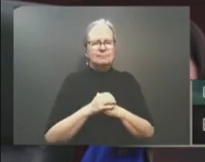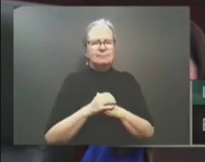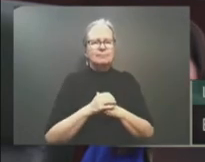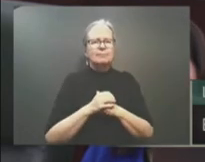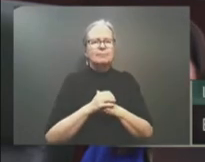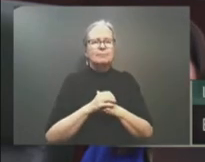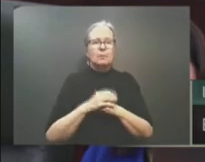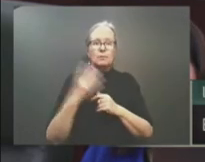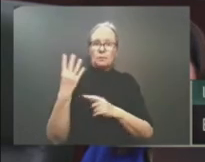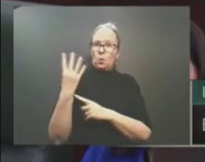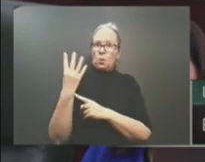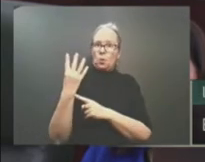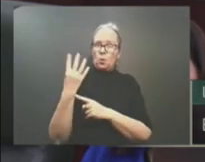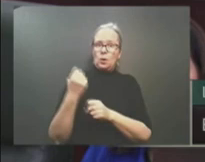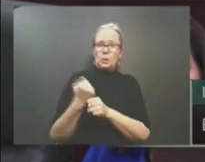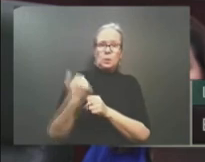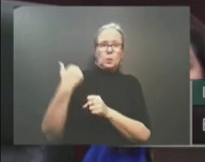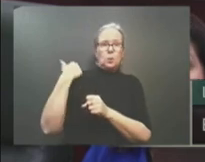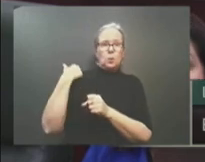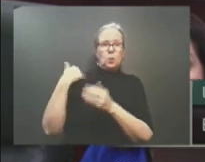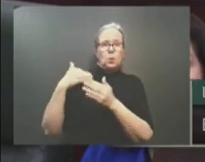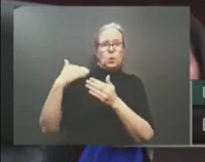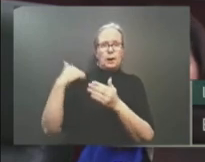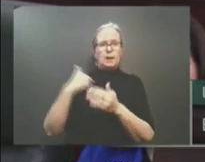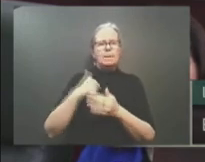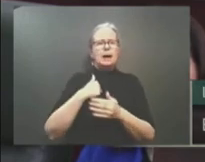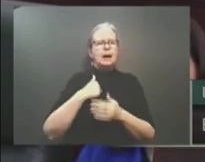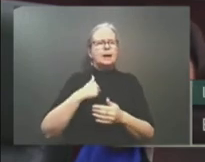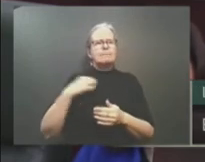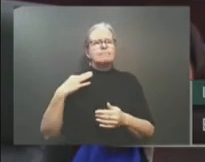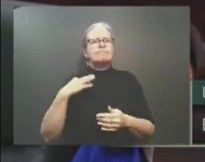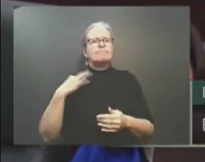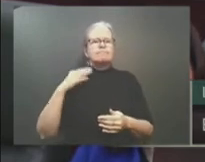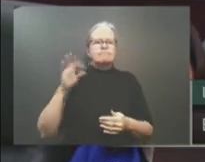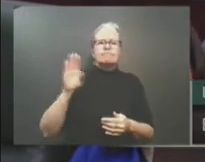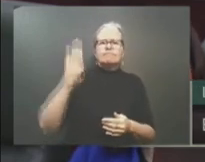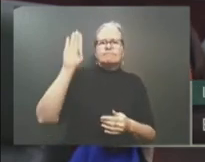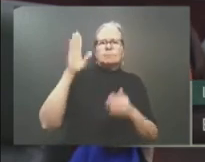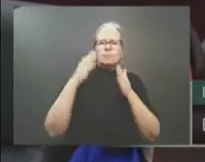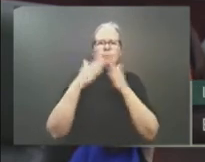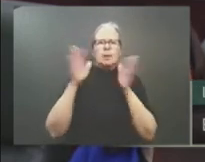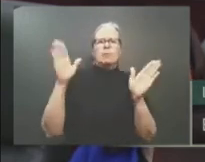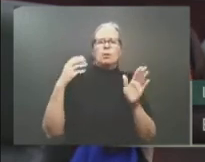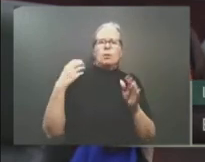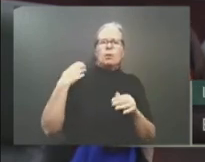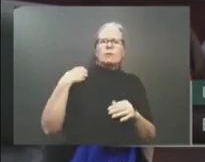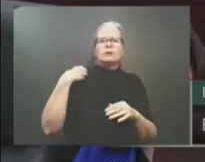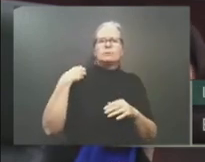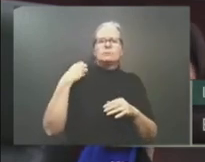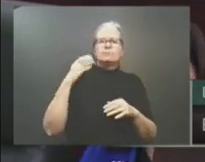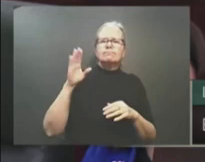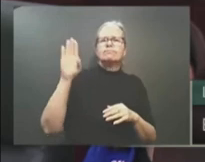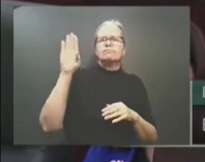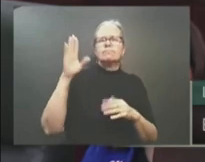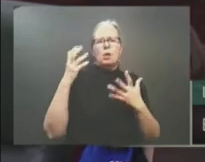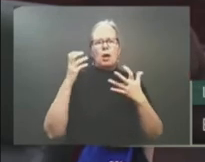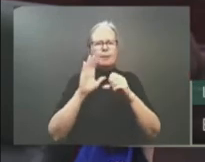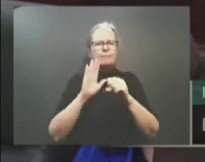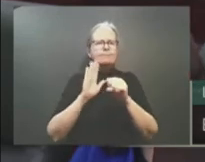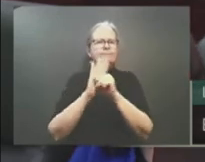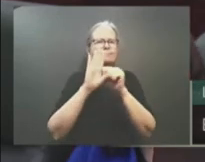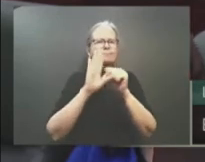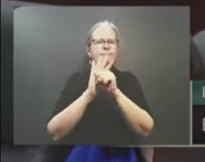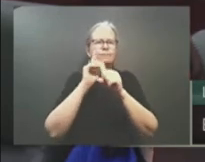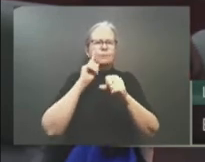I sought public office for one reason, to fight for an Alberta that can offer the next generation of Albertans the same opportunities,